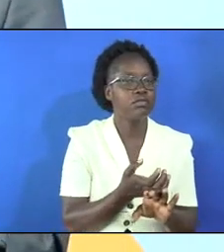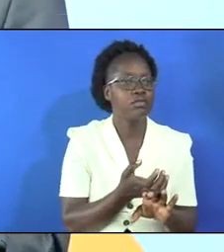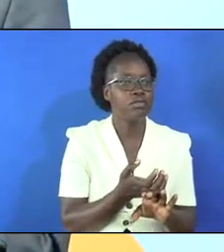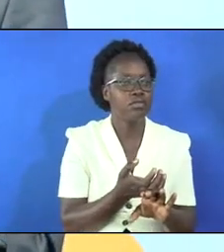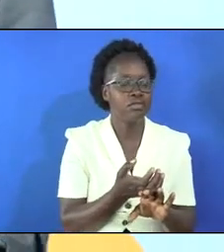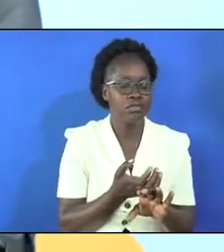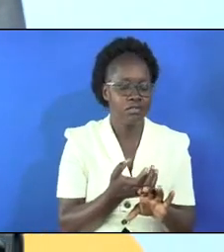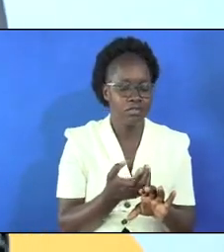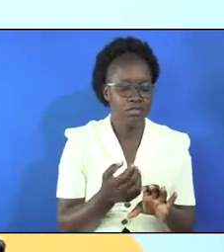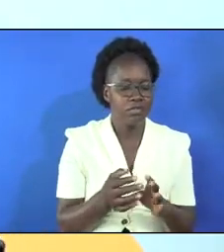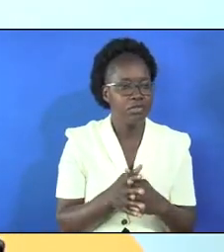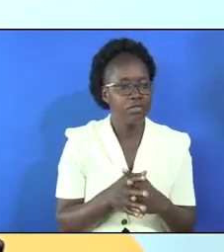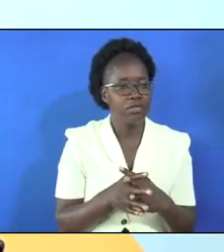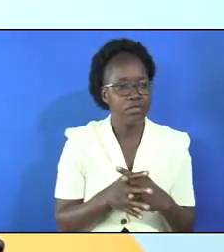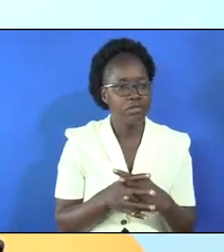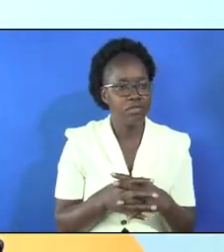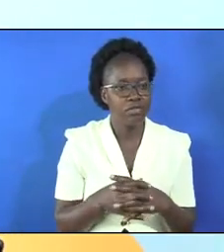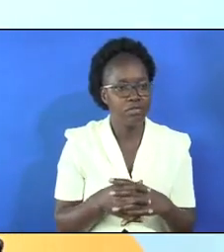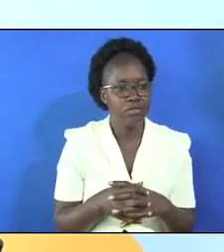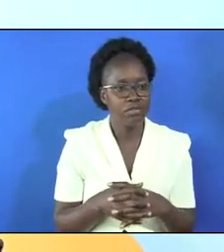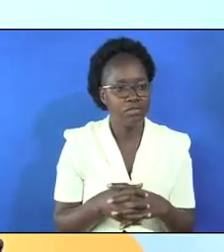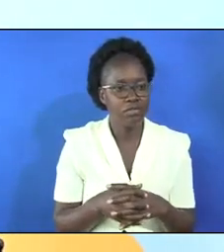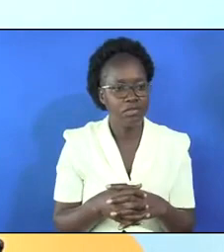he still moves stones